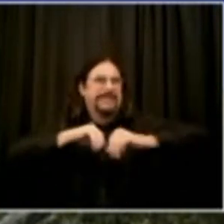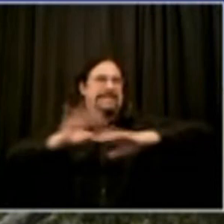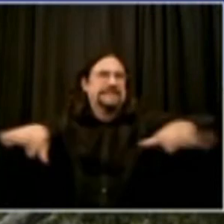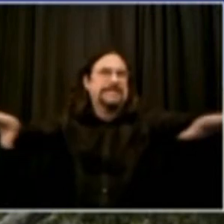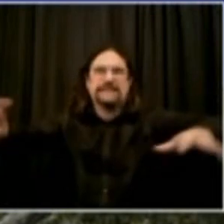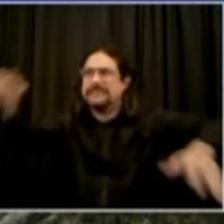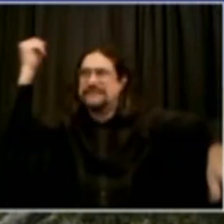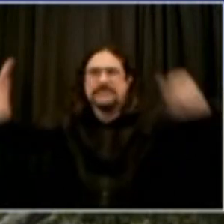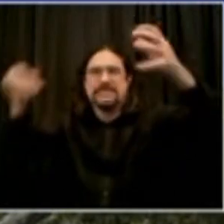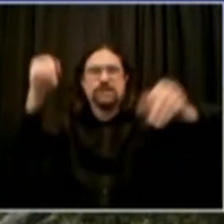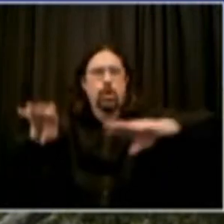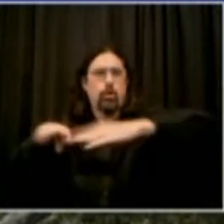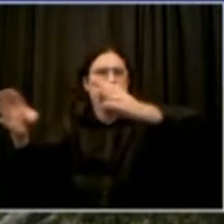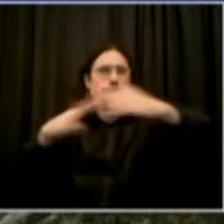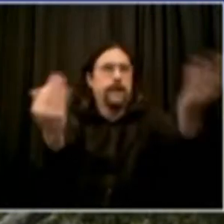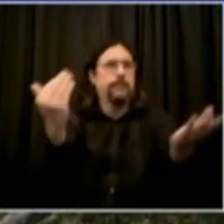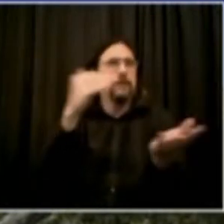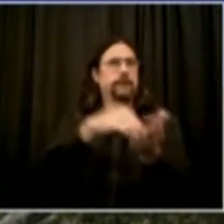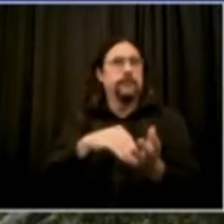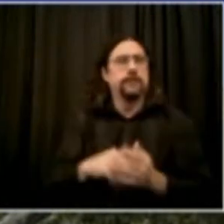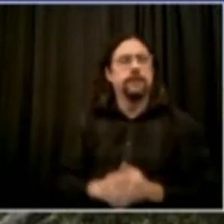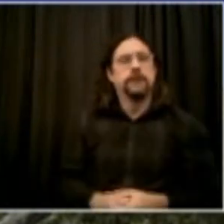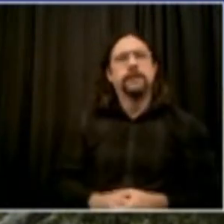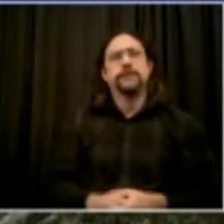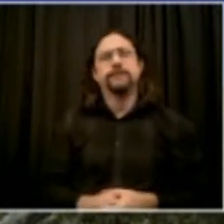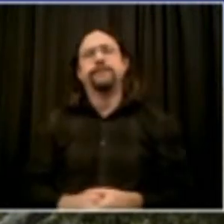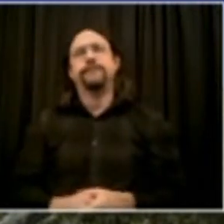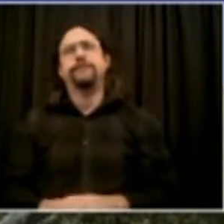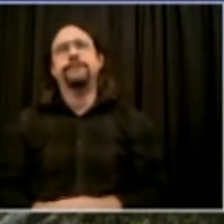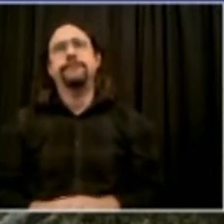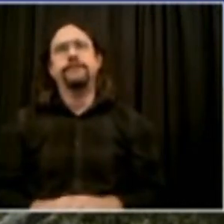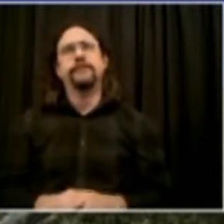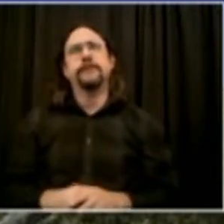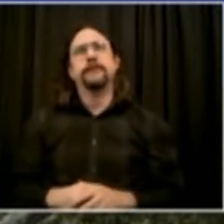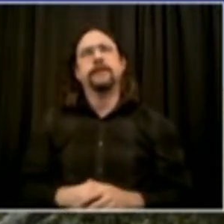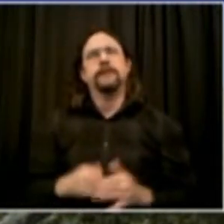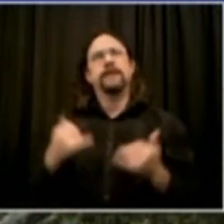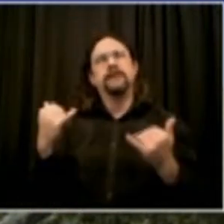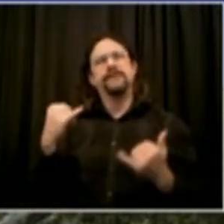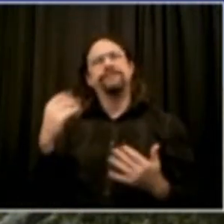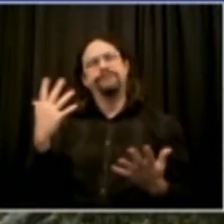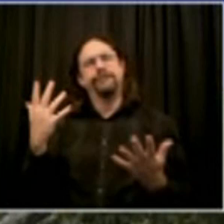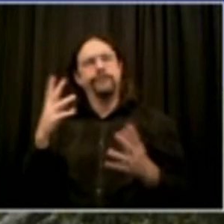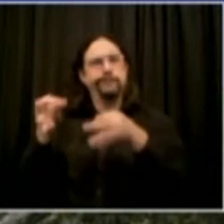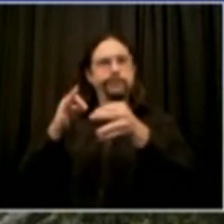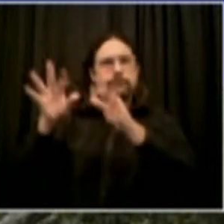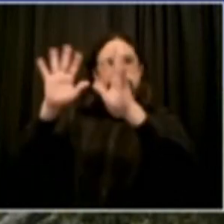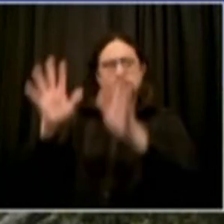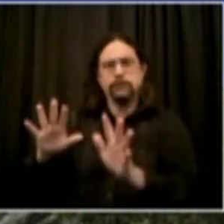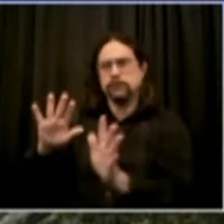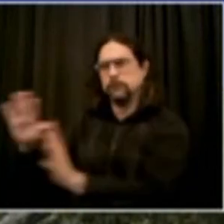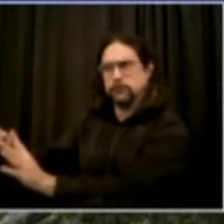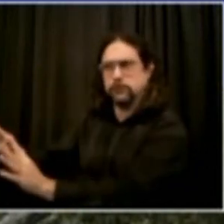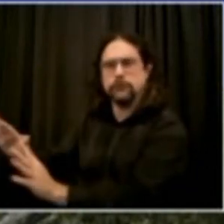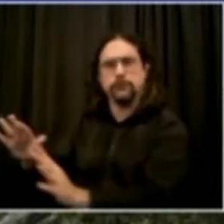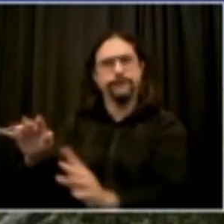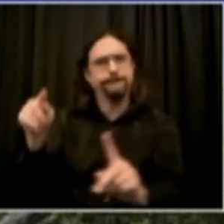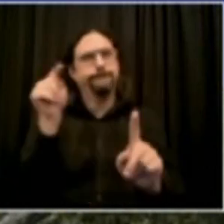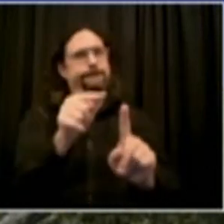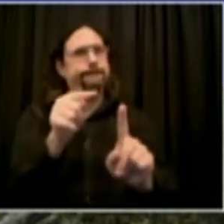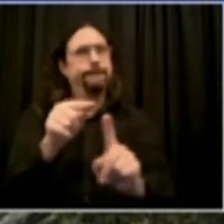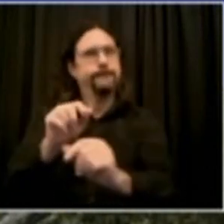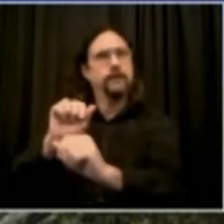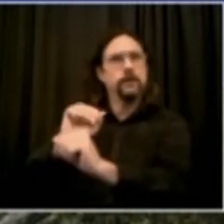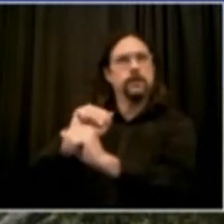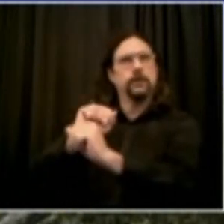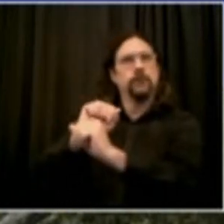our lives for the last five months, how we fight this virus, how we keep it from spreading, how we stop a resurgence. New